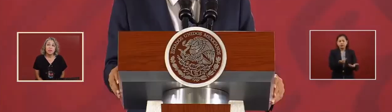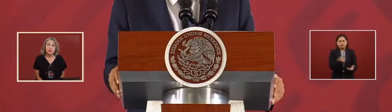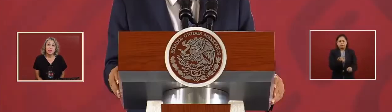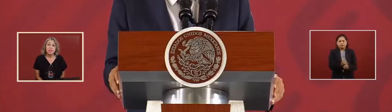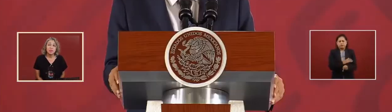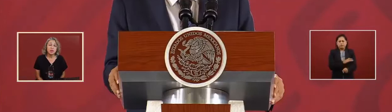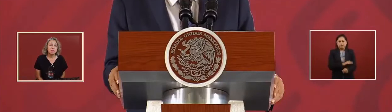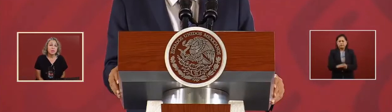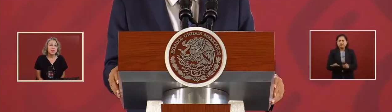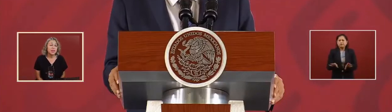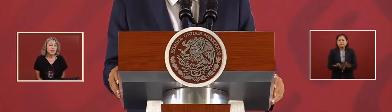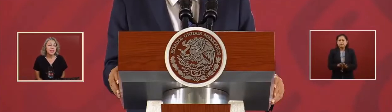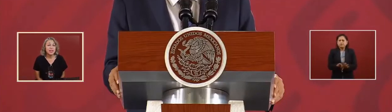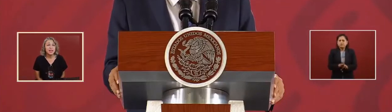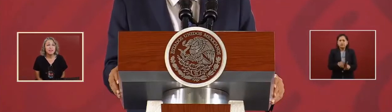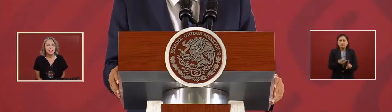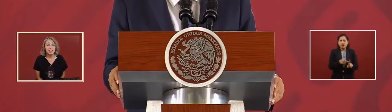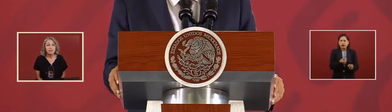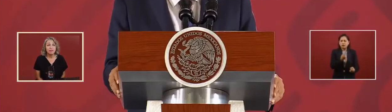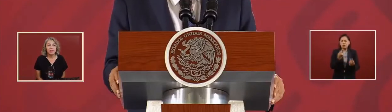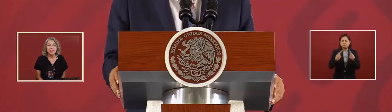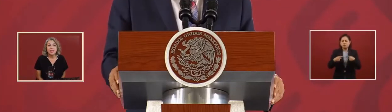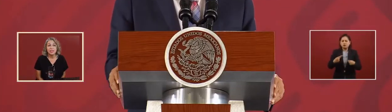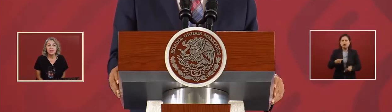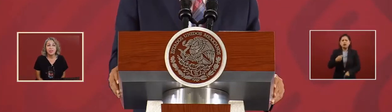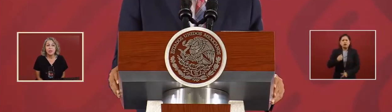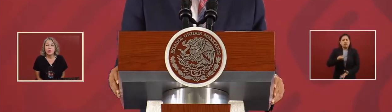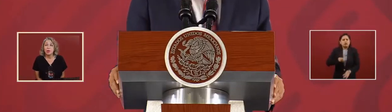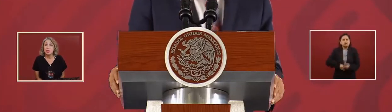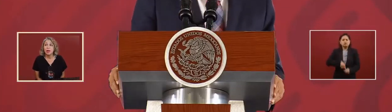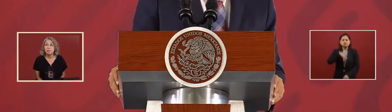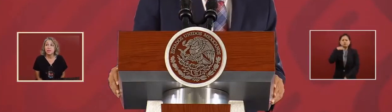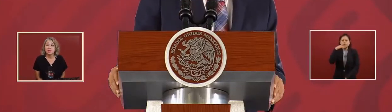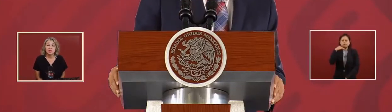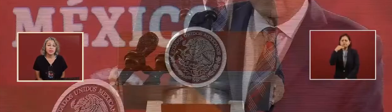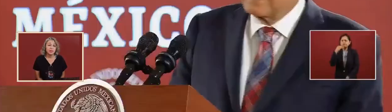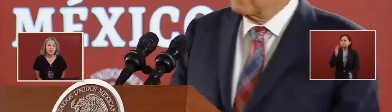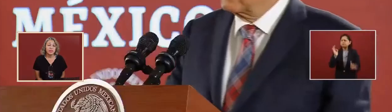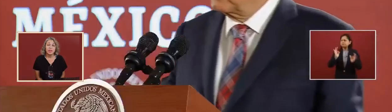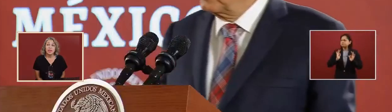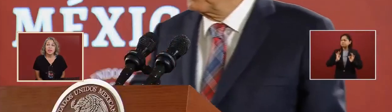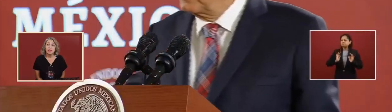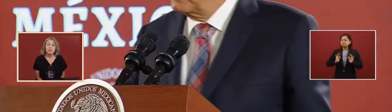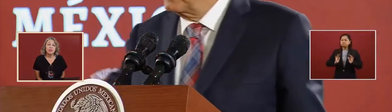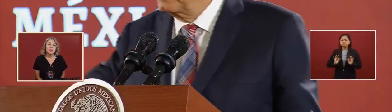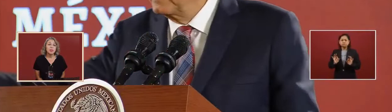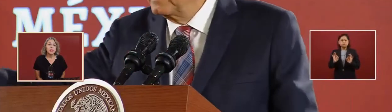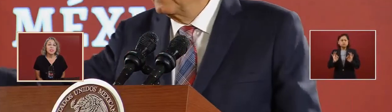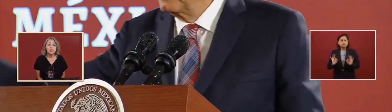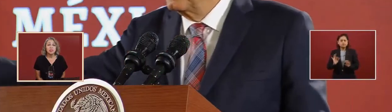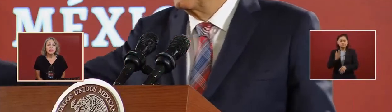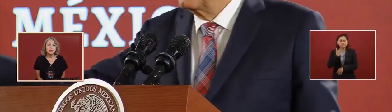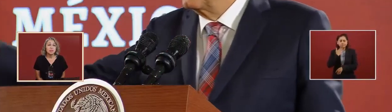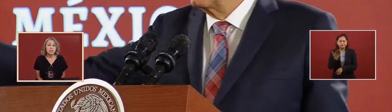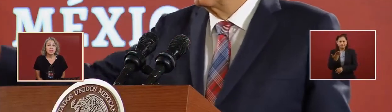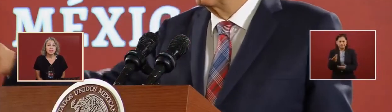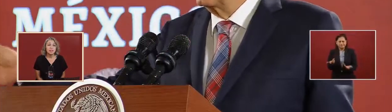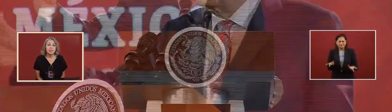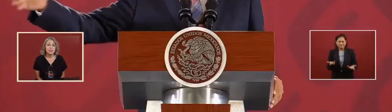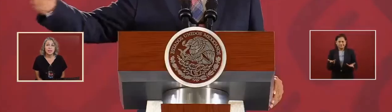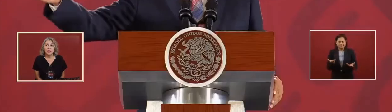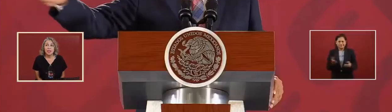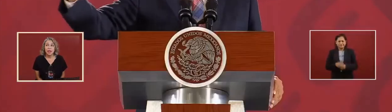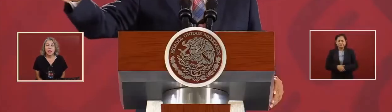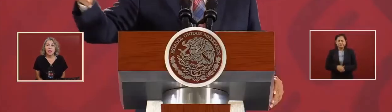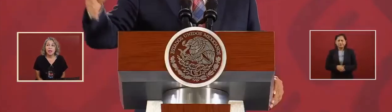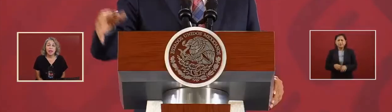even feel as if they were corrupt. The one that stole a bag